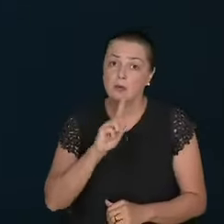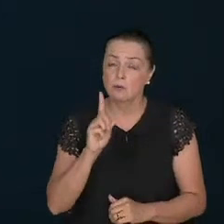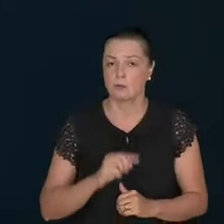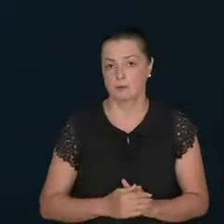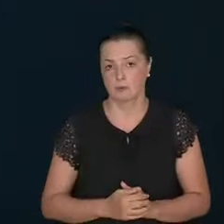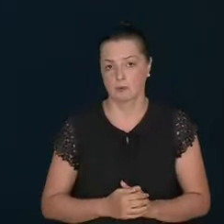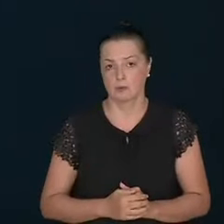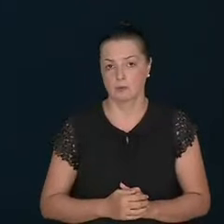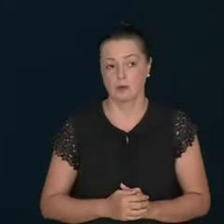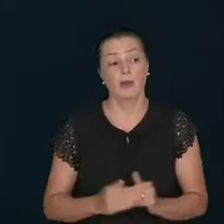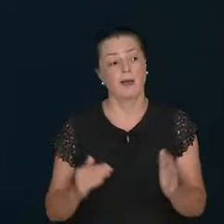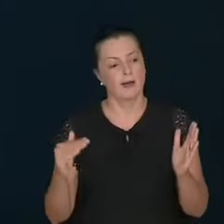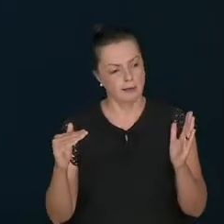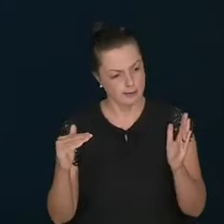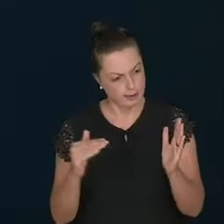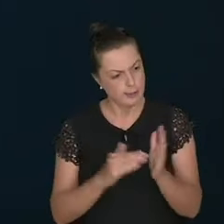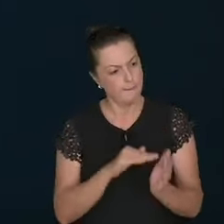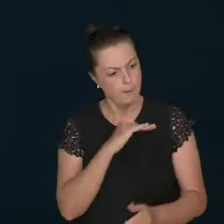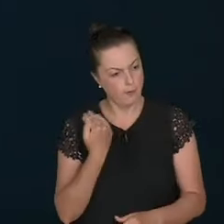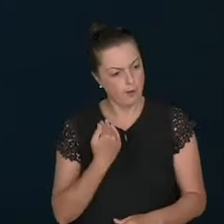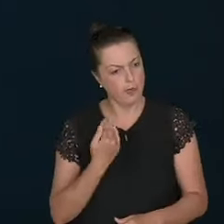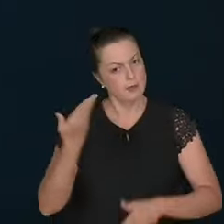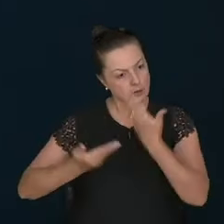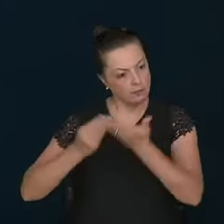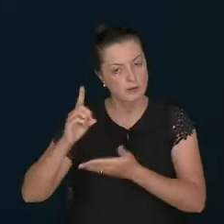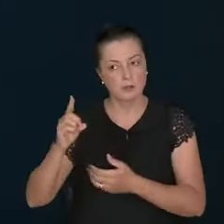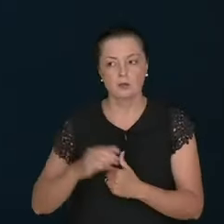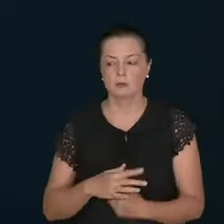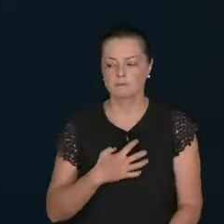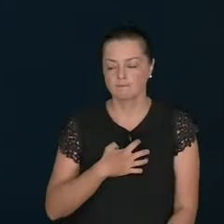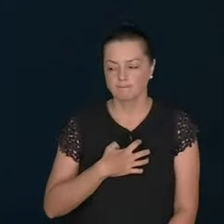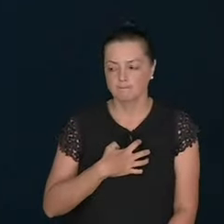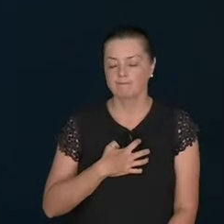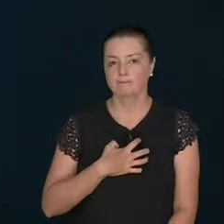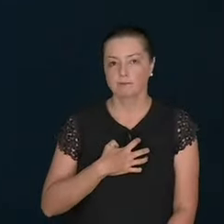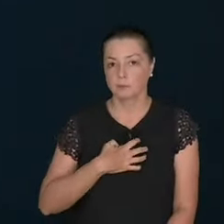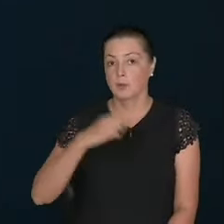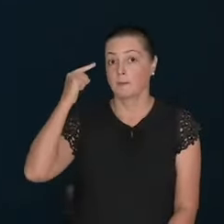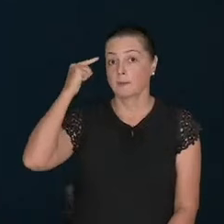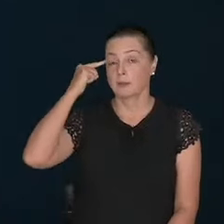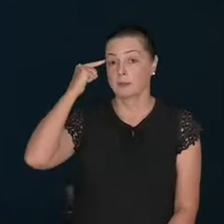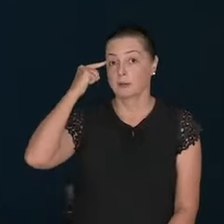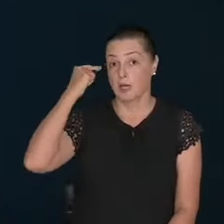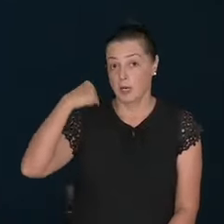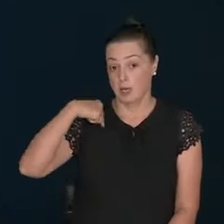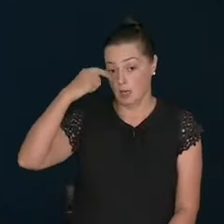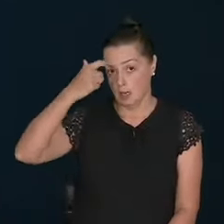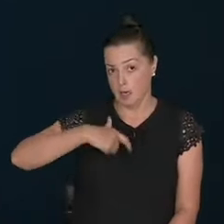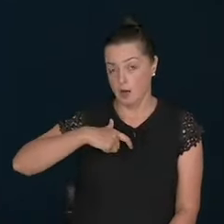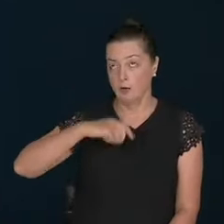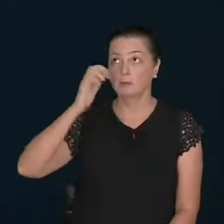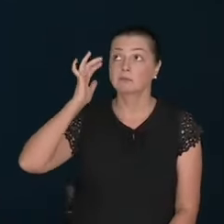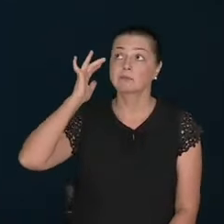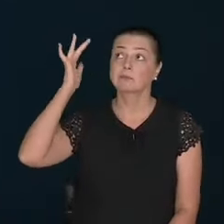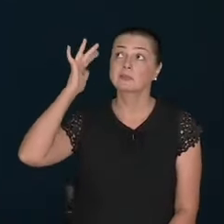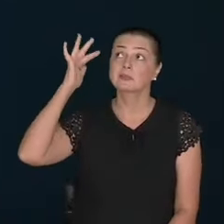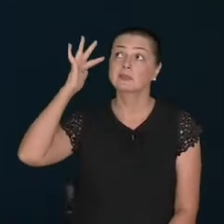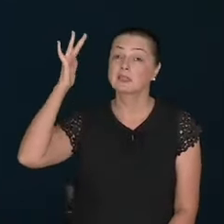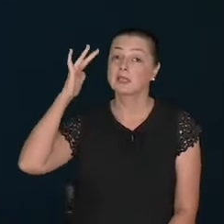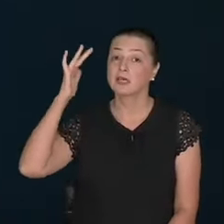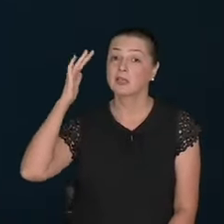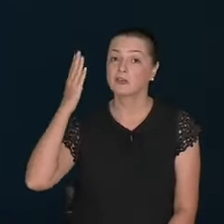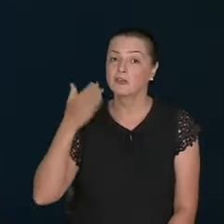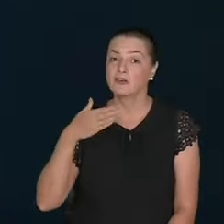Your calling. Until the end. So. I was. Bringing my heart. The big fear. Do I see myself. Old.